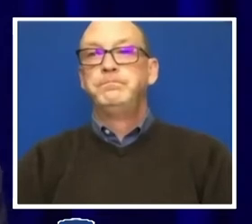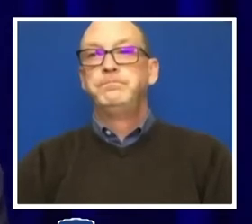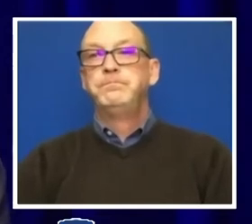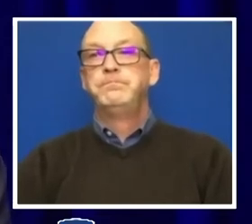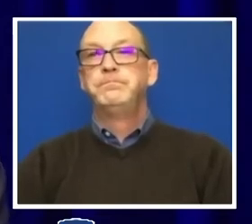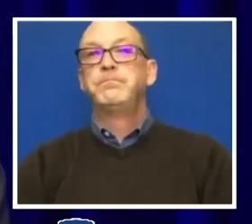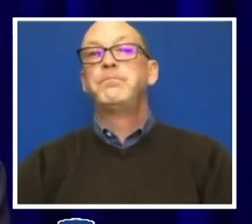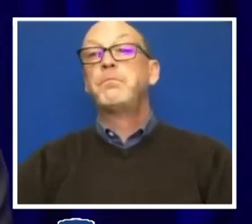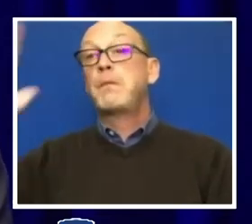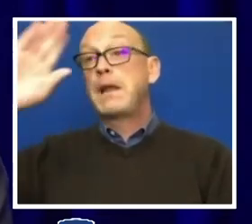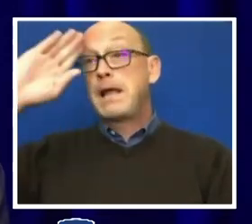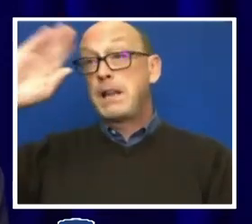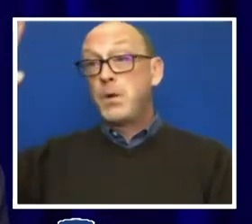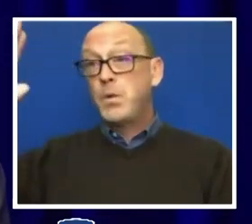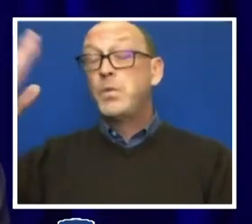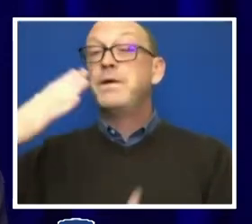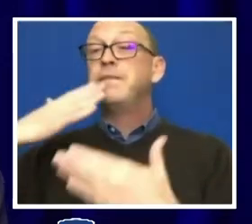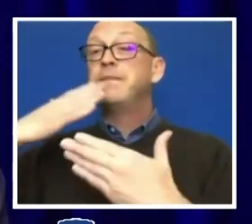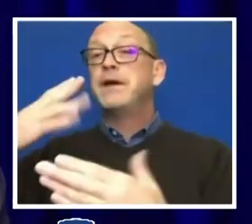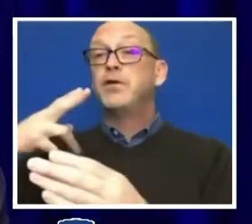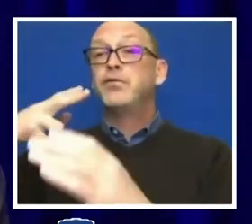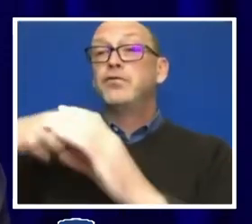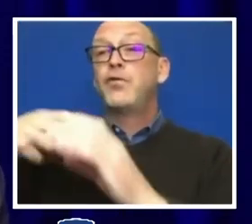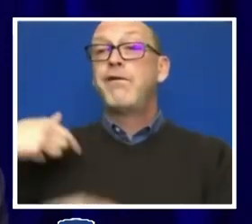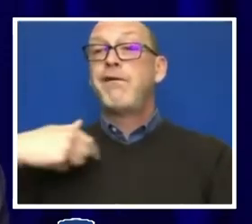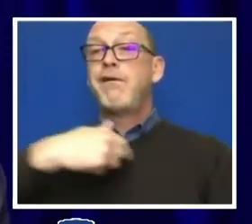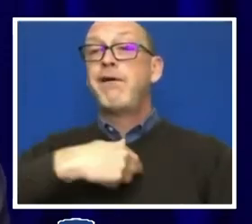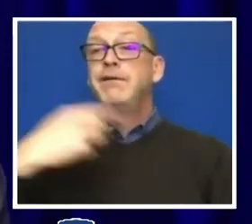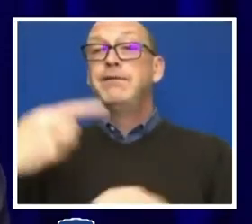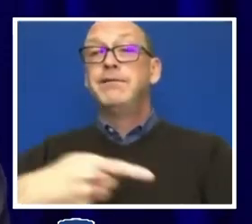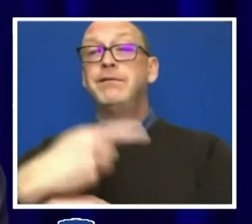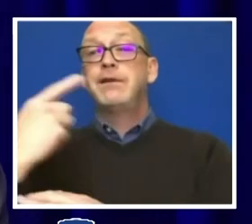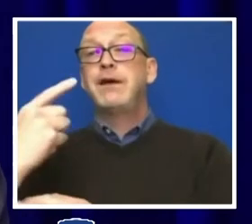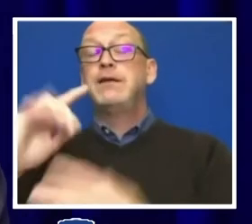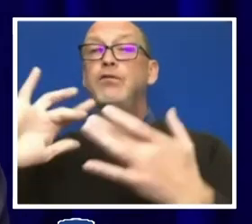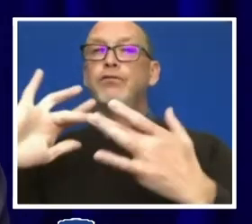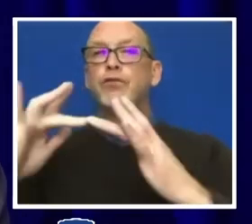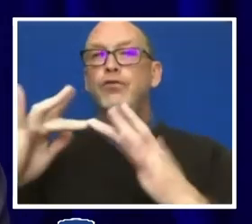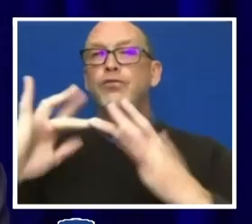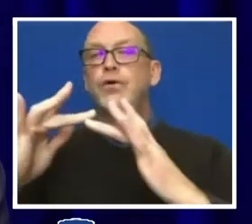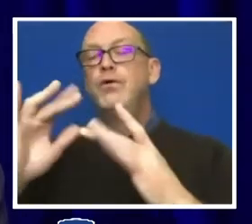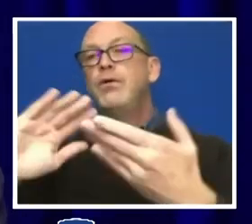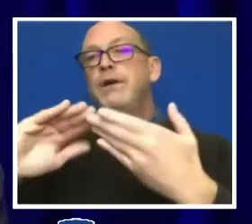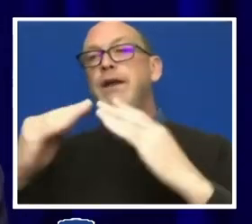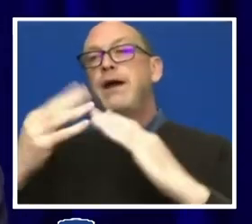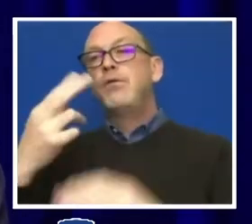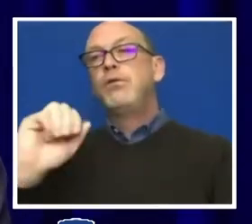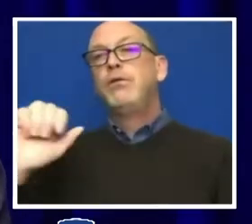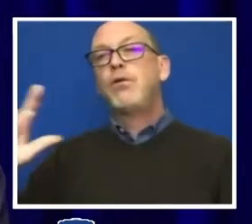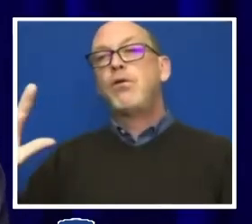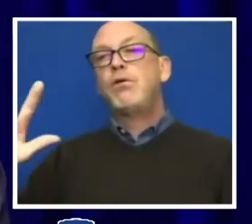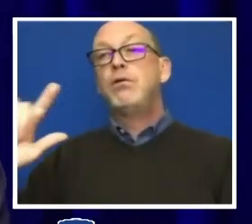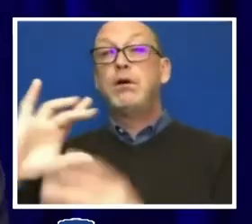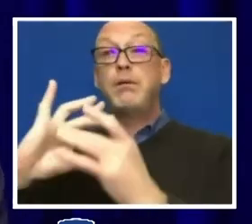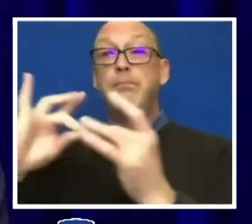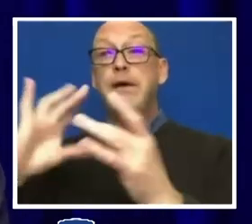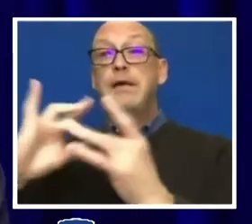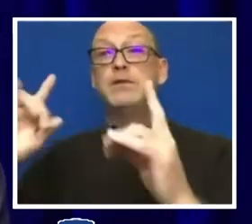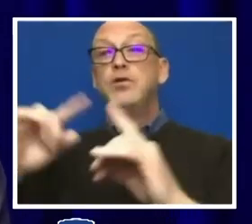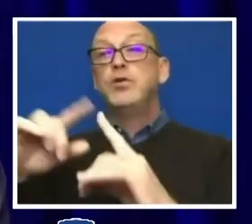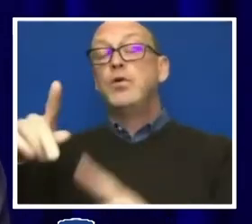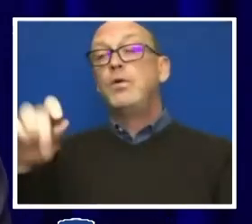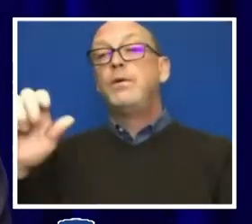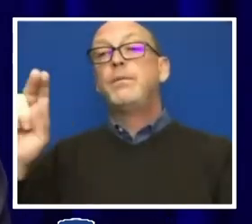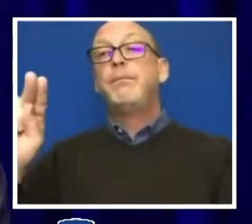Hello, and thank you for joining us today's virtual Town Hall. In a message to our Penn State community in June,